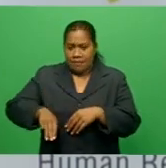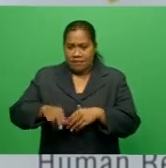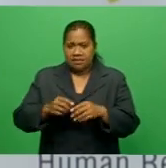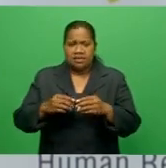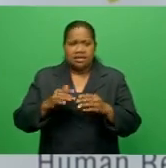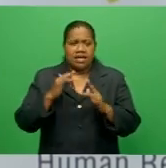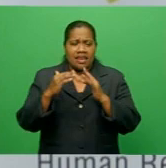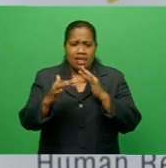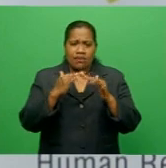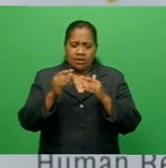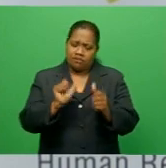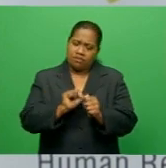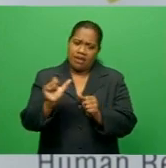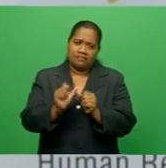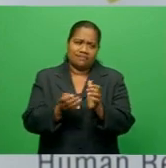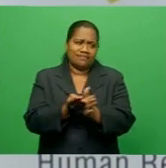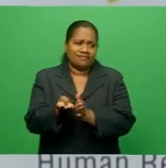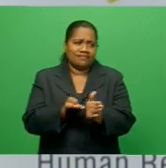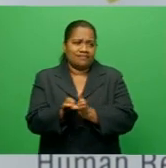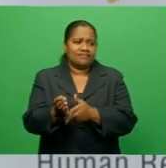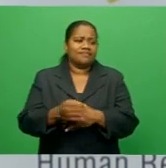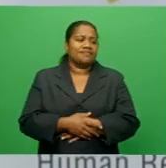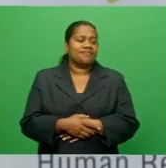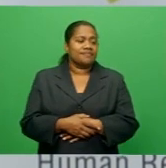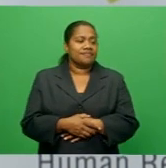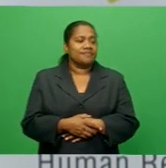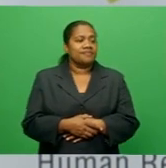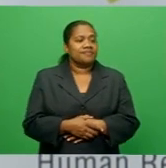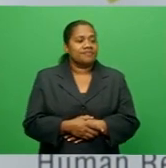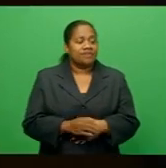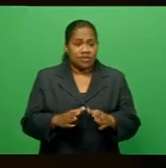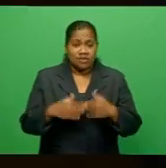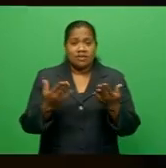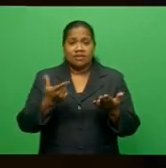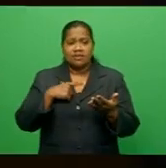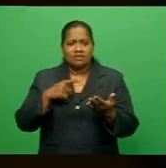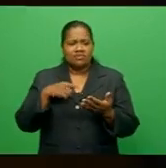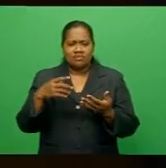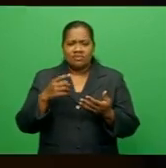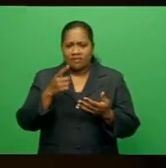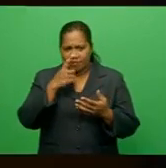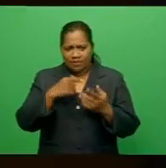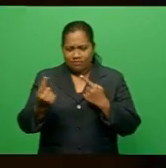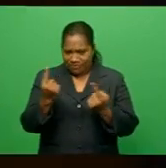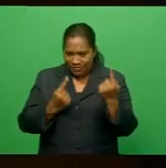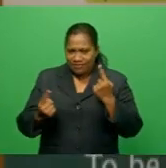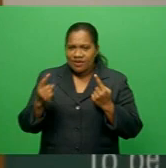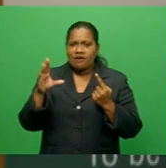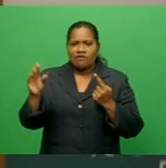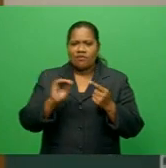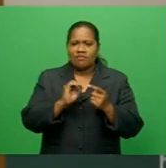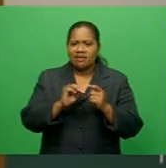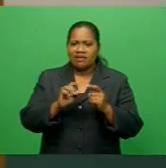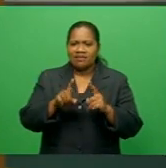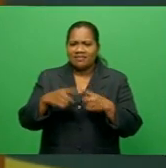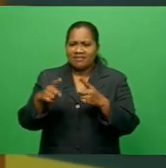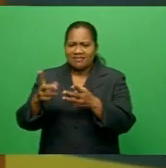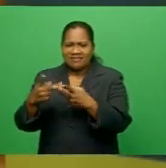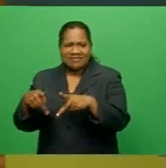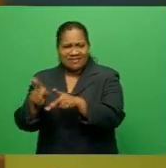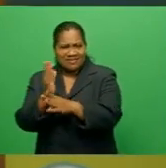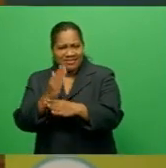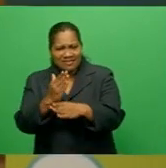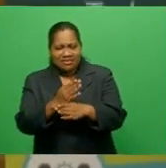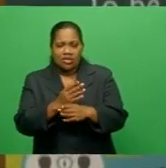the path ourselves, and that's where the HR practitioners are coming in, respective speakers are coming in from the industries, from the respective